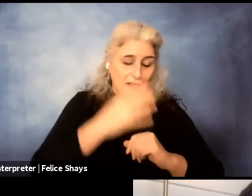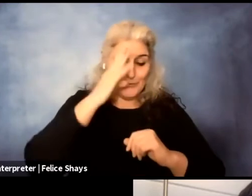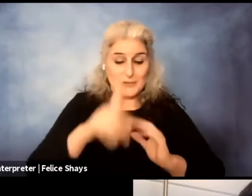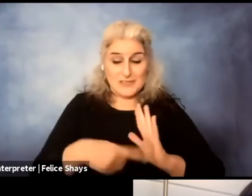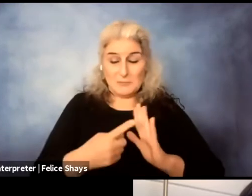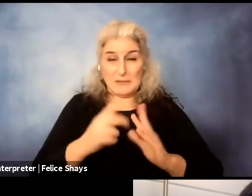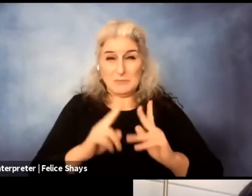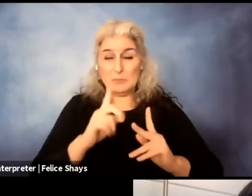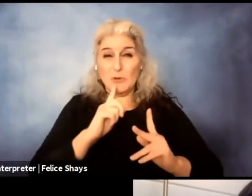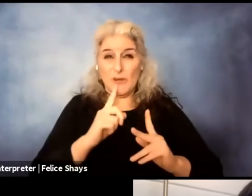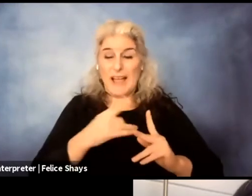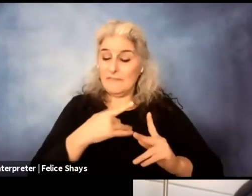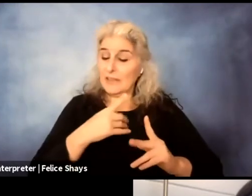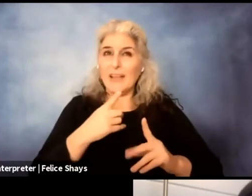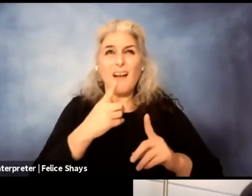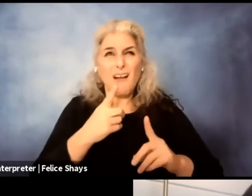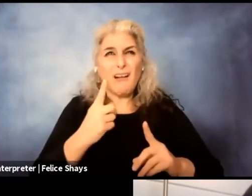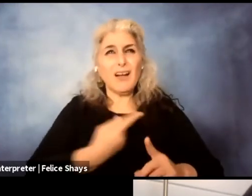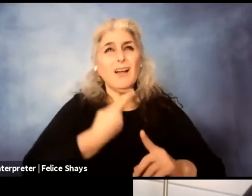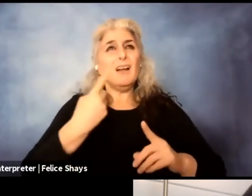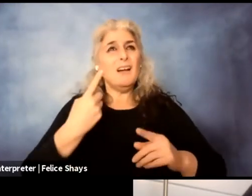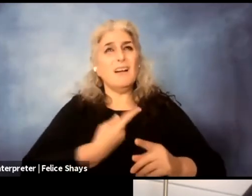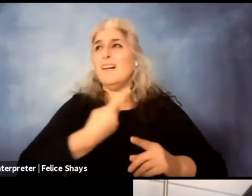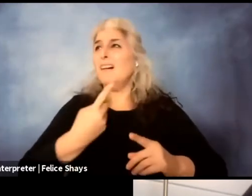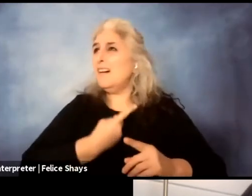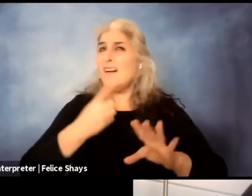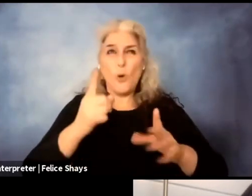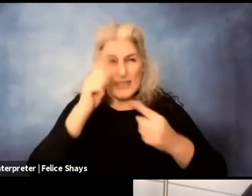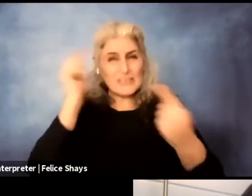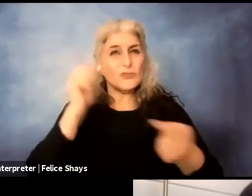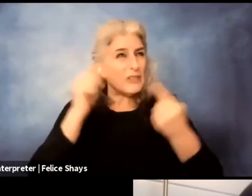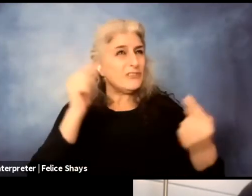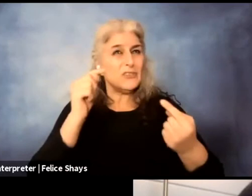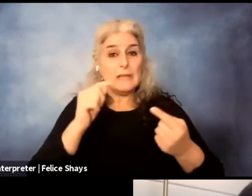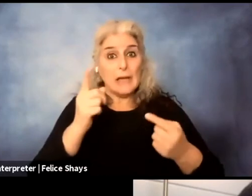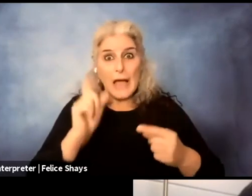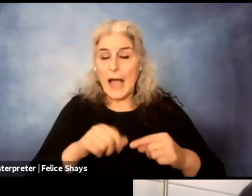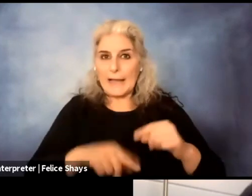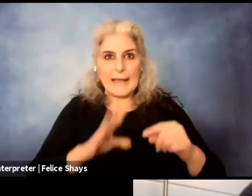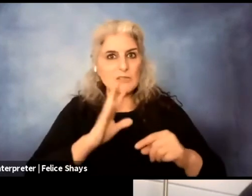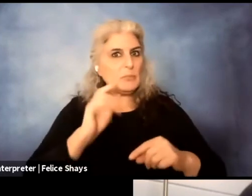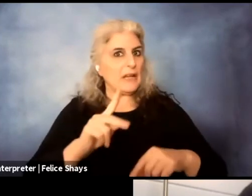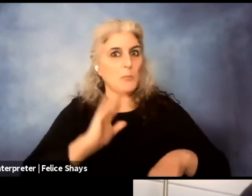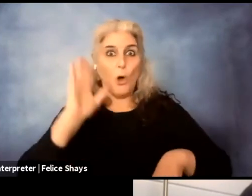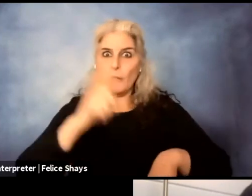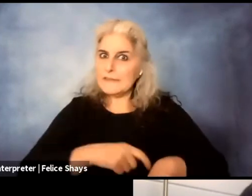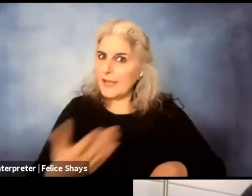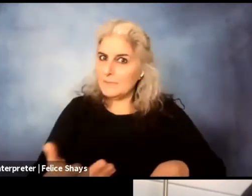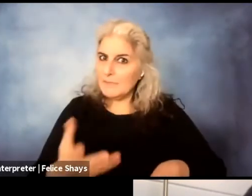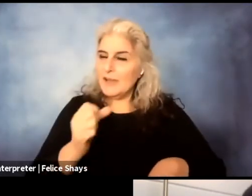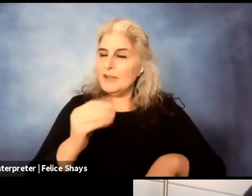position of having to pick their battles. And I think that mode for me is very much questioning that or wondering, is there another way